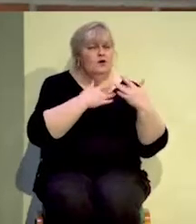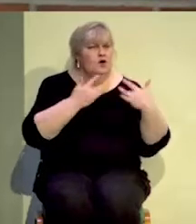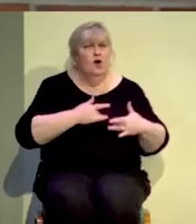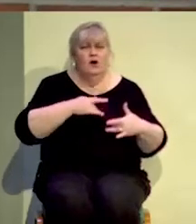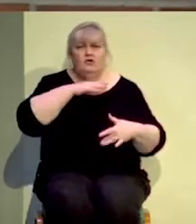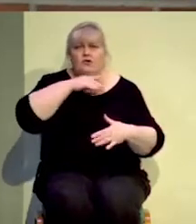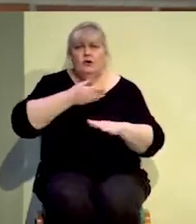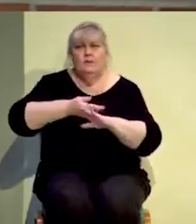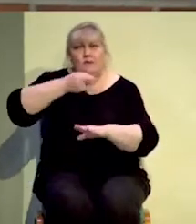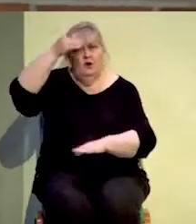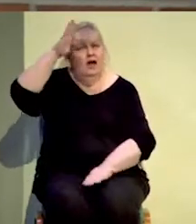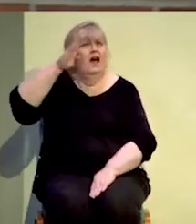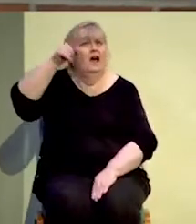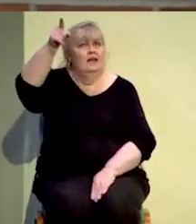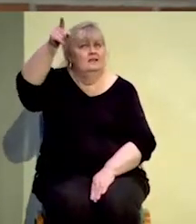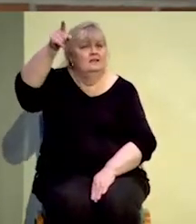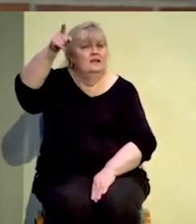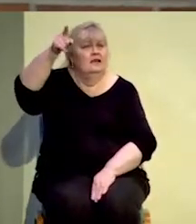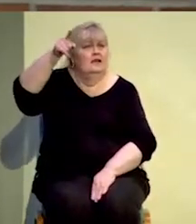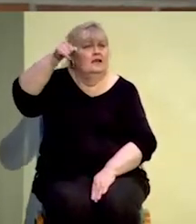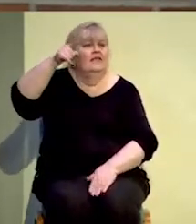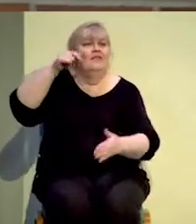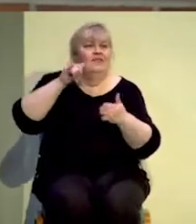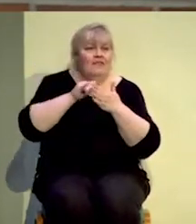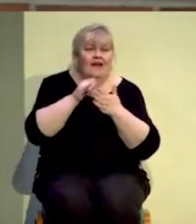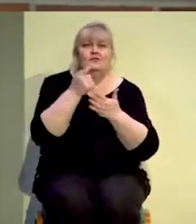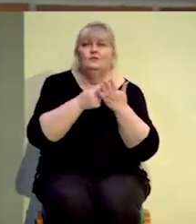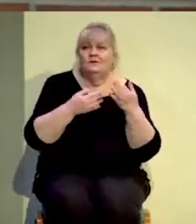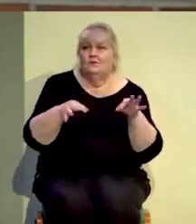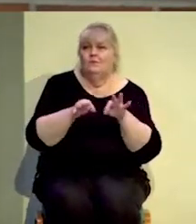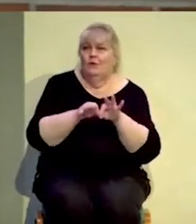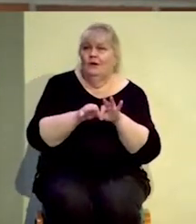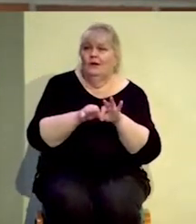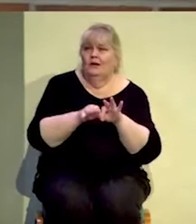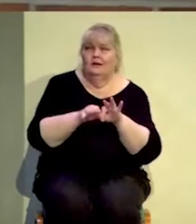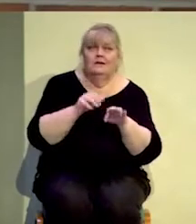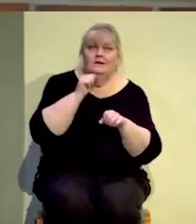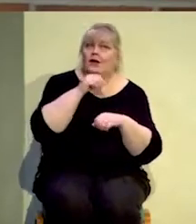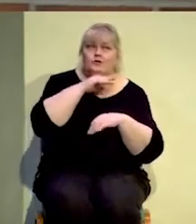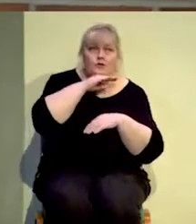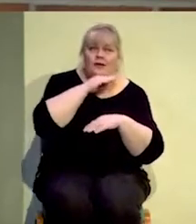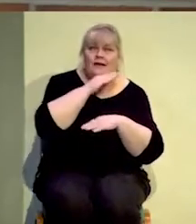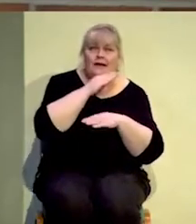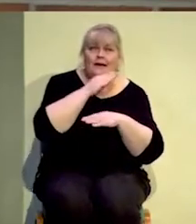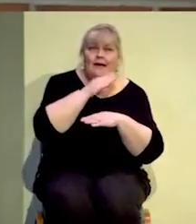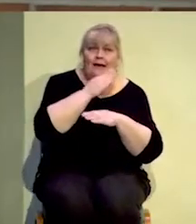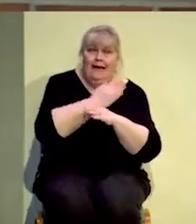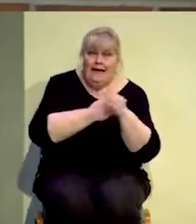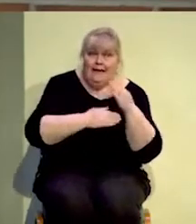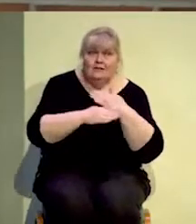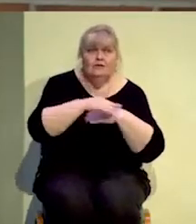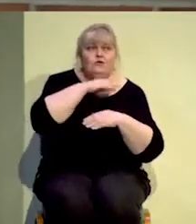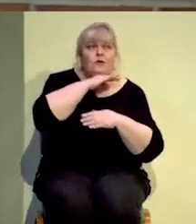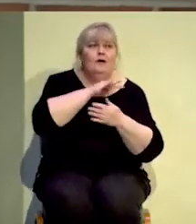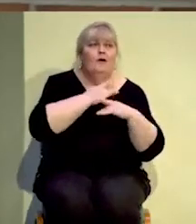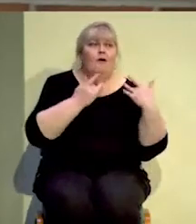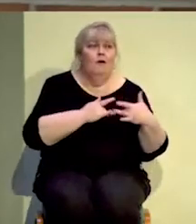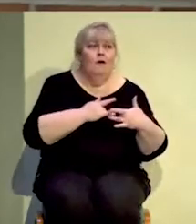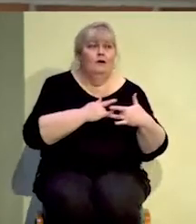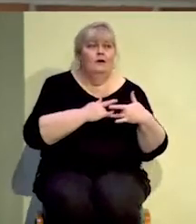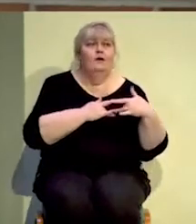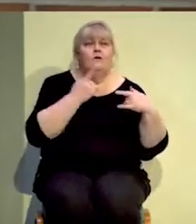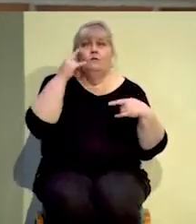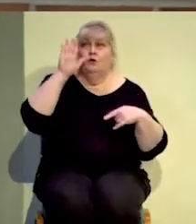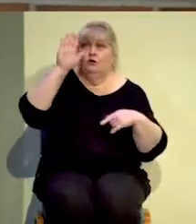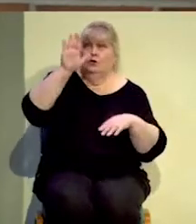before the Lord, which is really what matters. Jesus goes on to say in verse 6, So for the sake of your tradition,